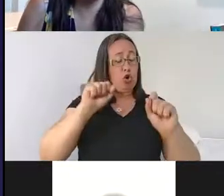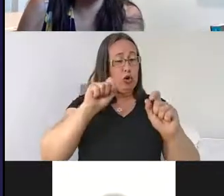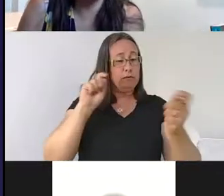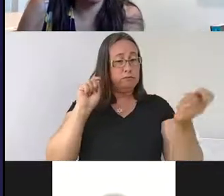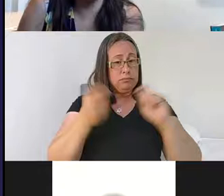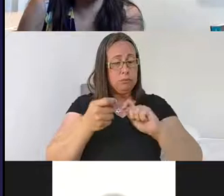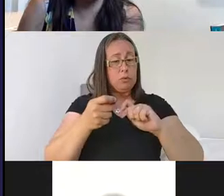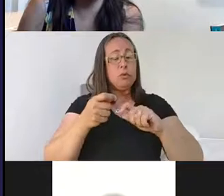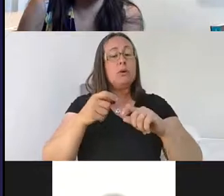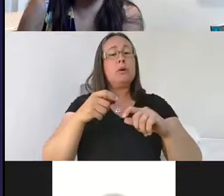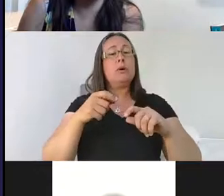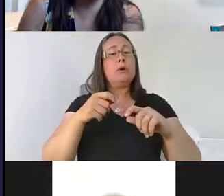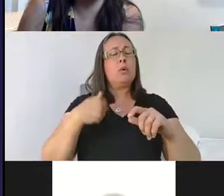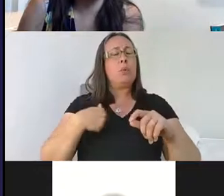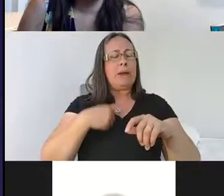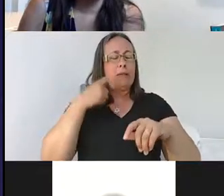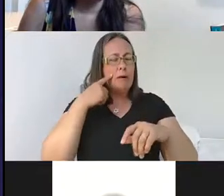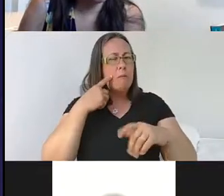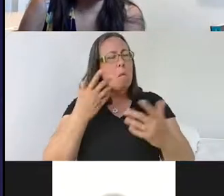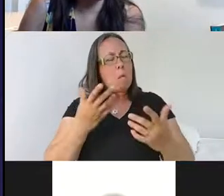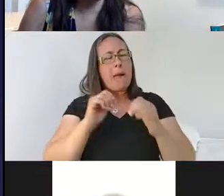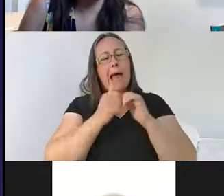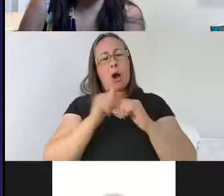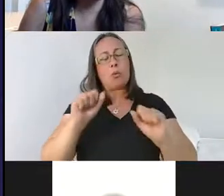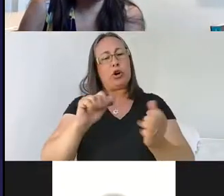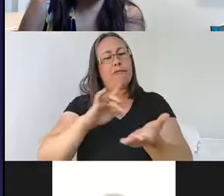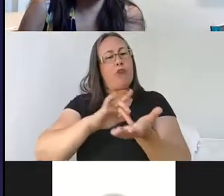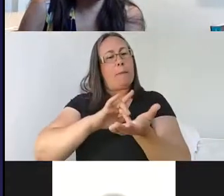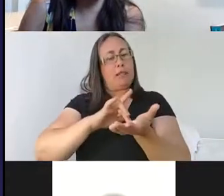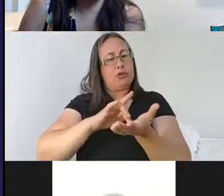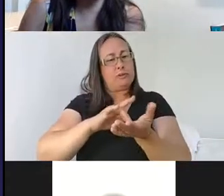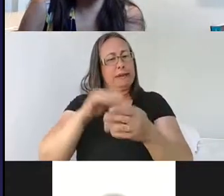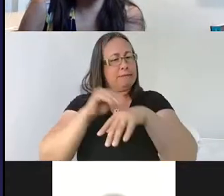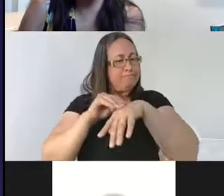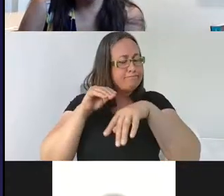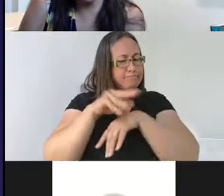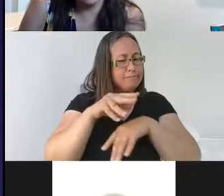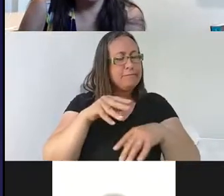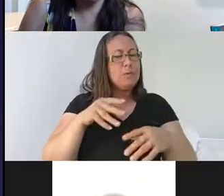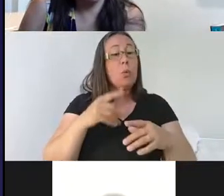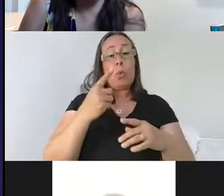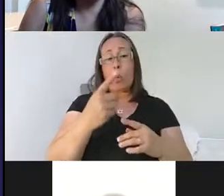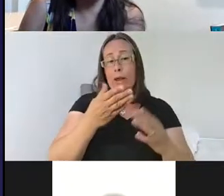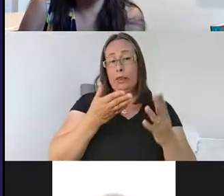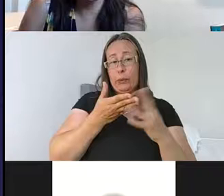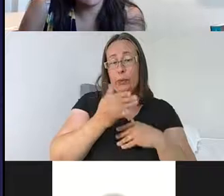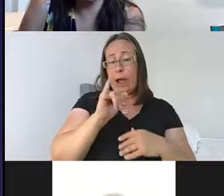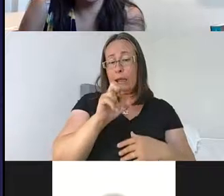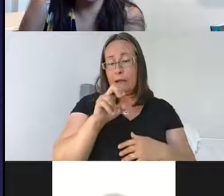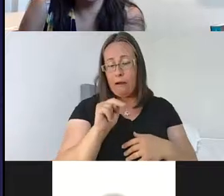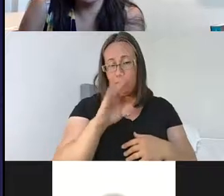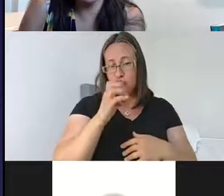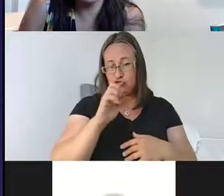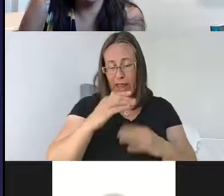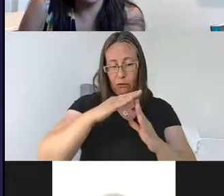pharmacologically target this. And we've done this with a couple of ways. One is through a specific ion channel that we know gets